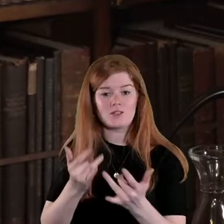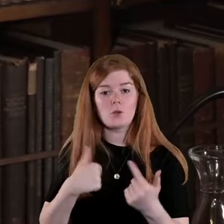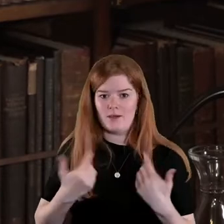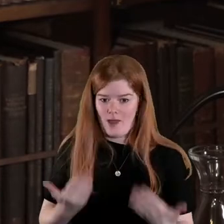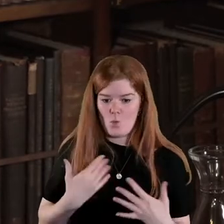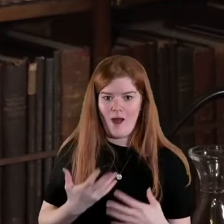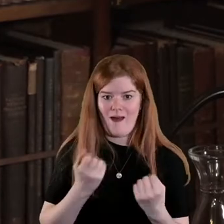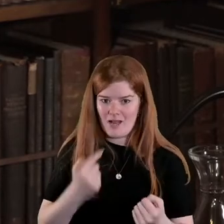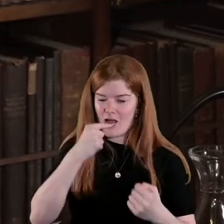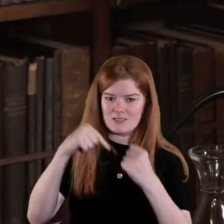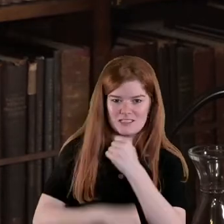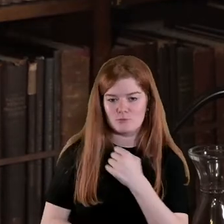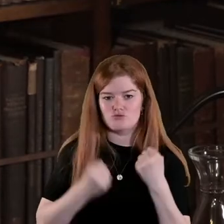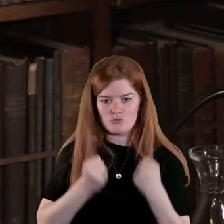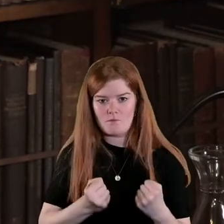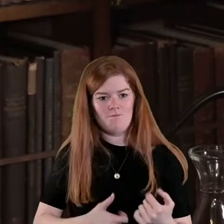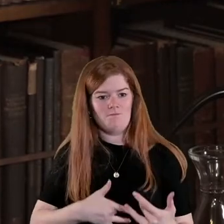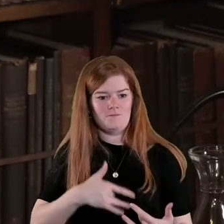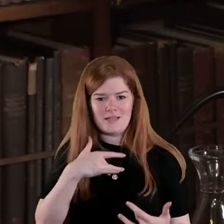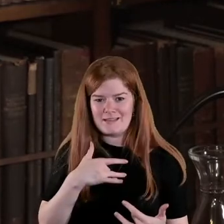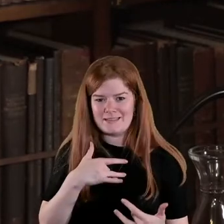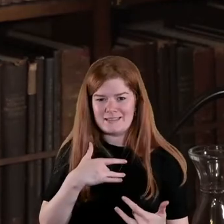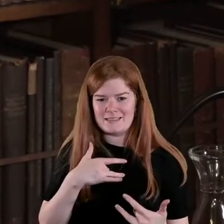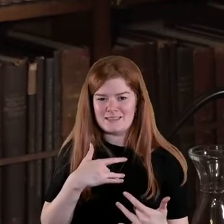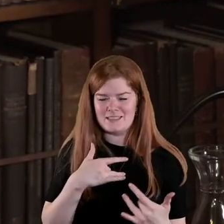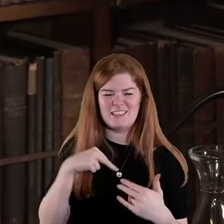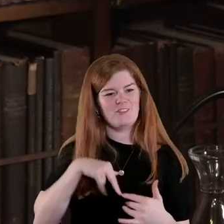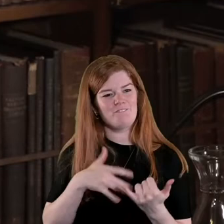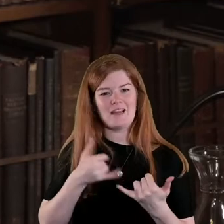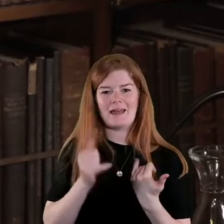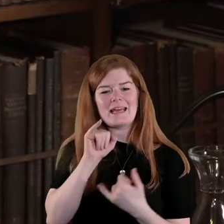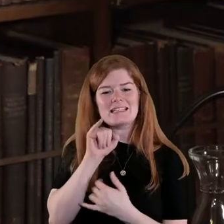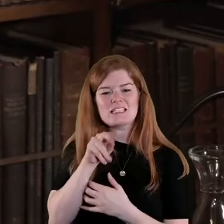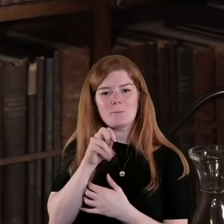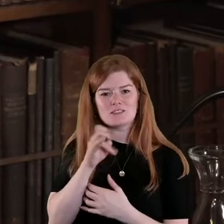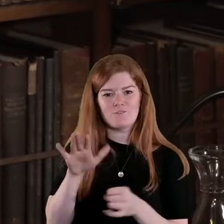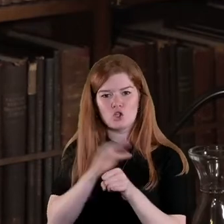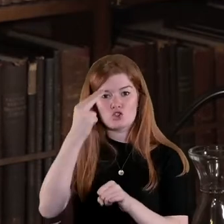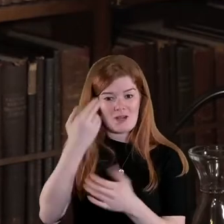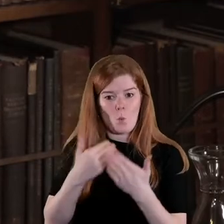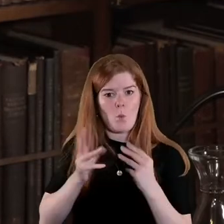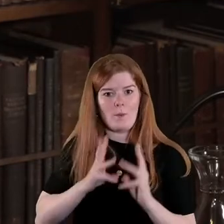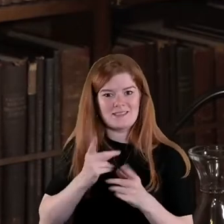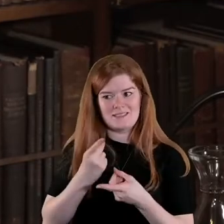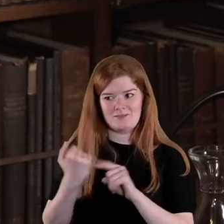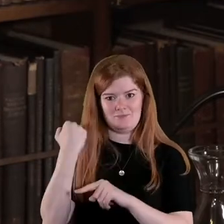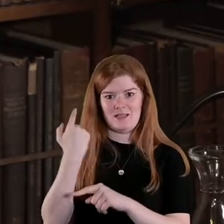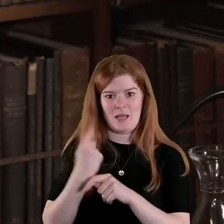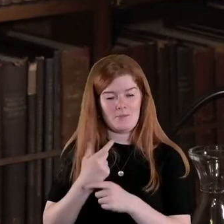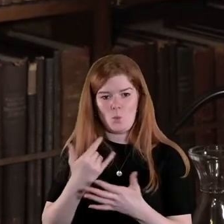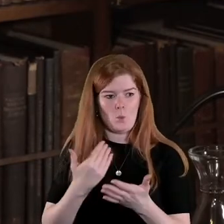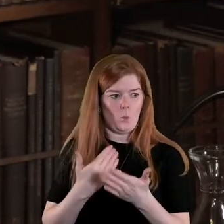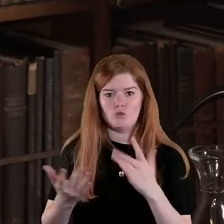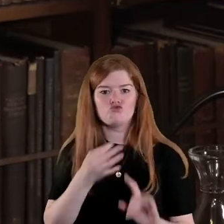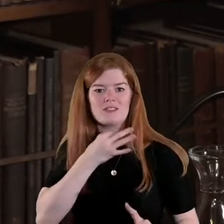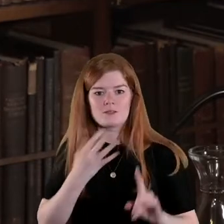a really now deep sense a very almost intimate understanding of what women did as activists the risks they took